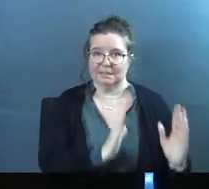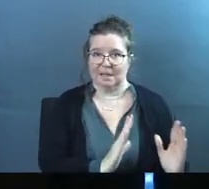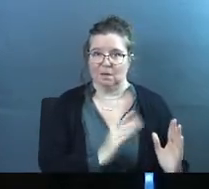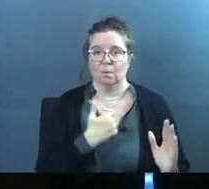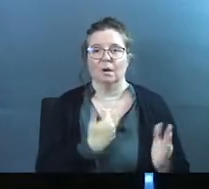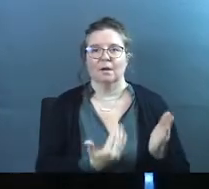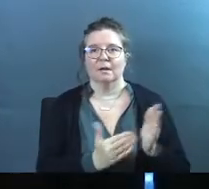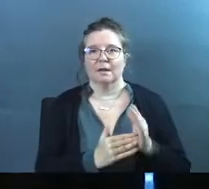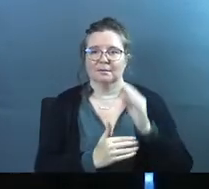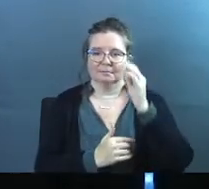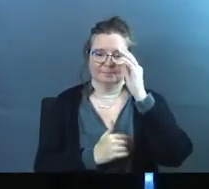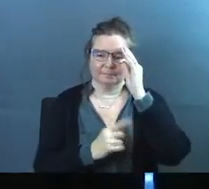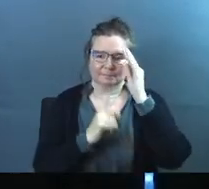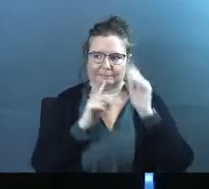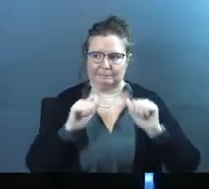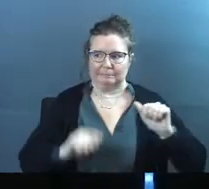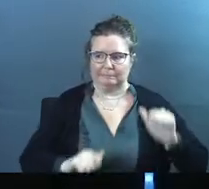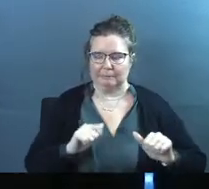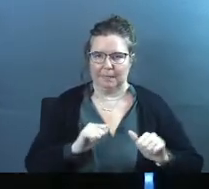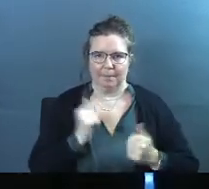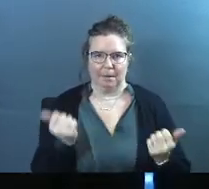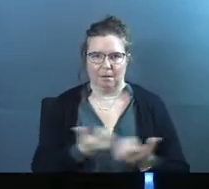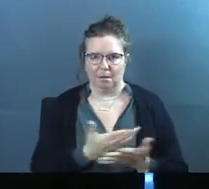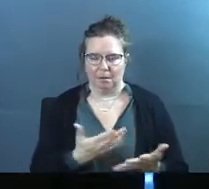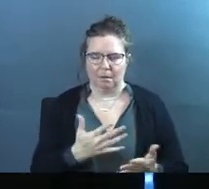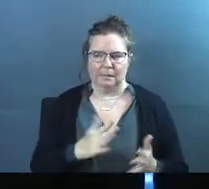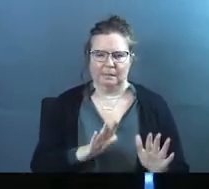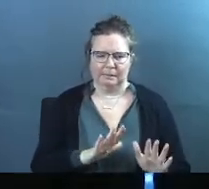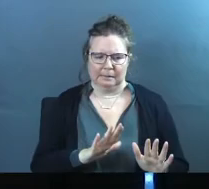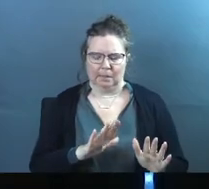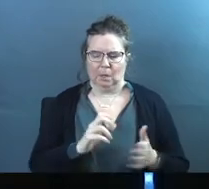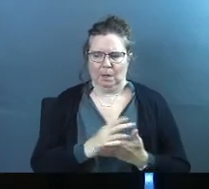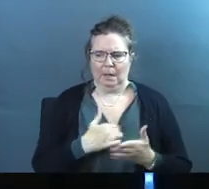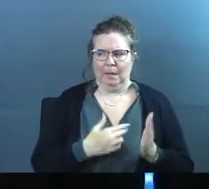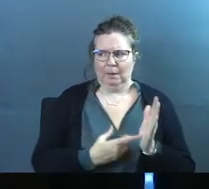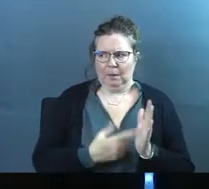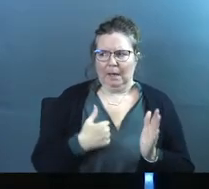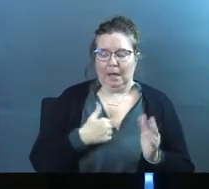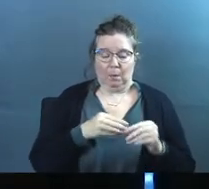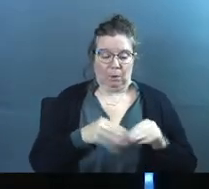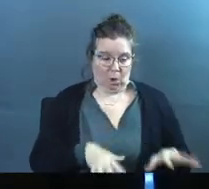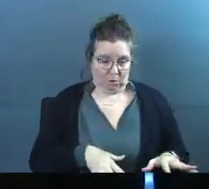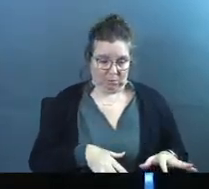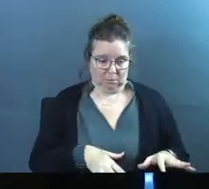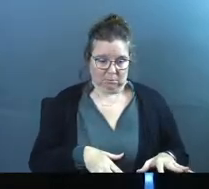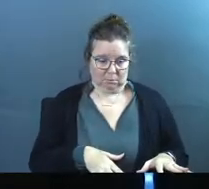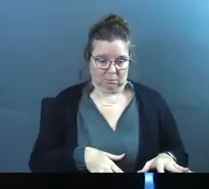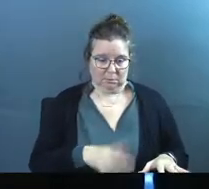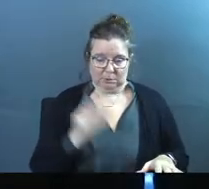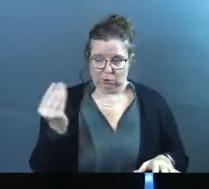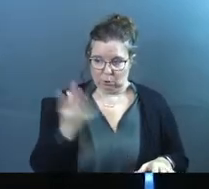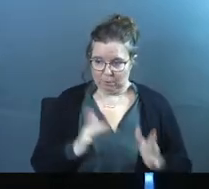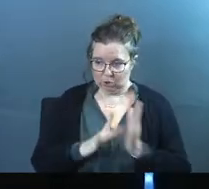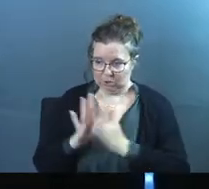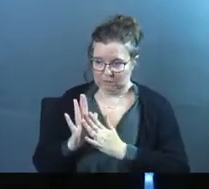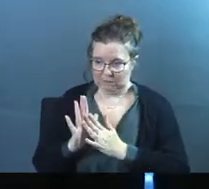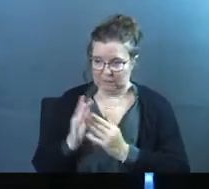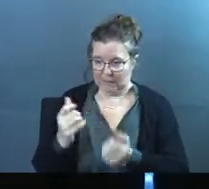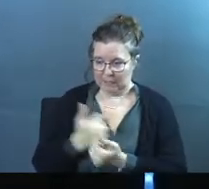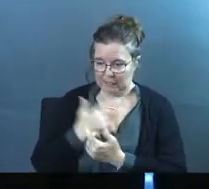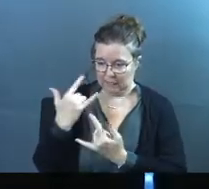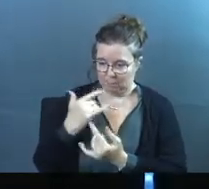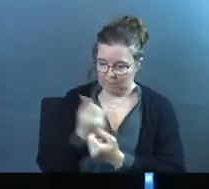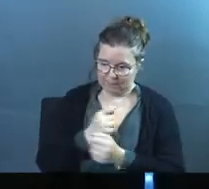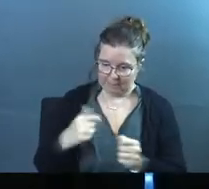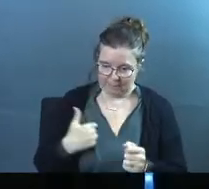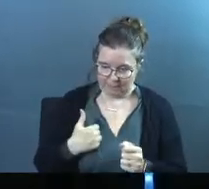We are again, pretty unsure about all of it. Like, all right, I'll be real with you. I was lost. Somebody told me that Jesus was like, he loved me,